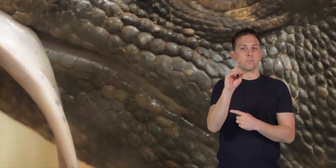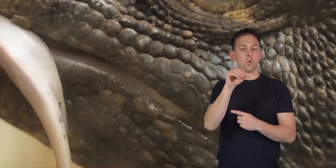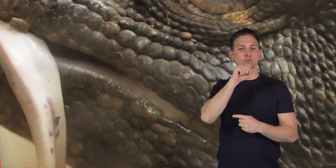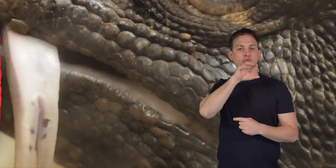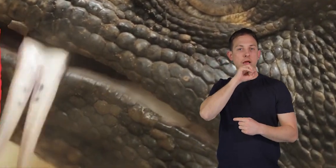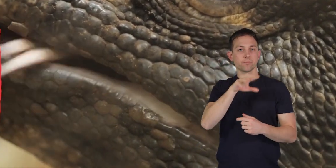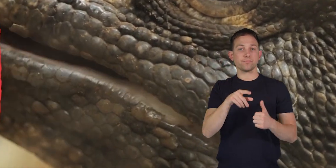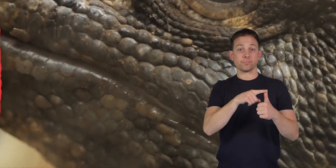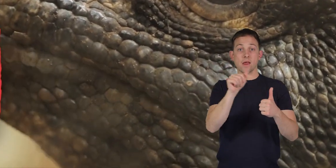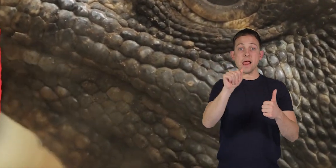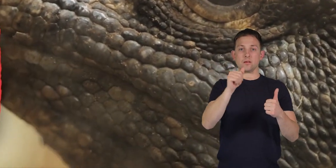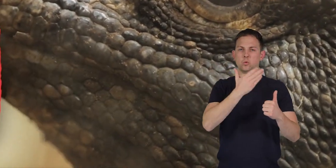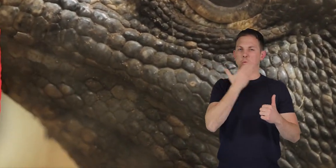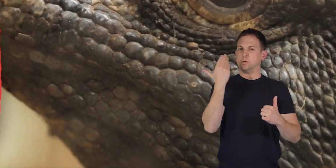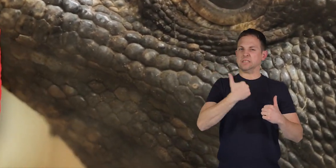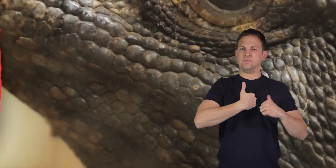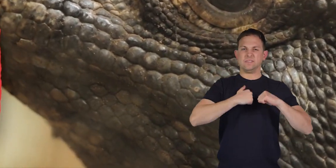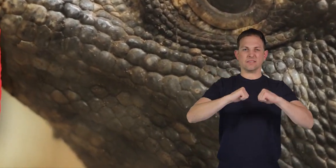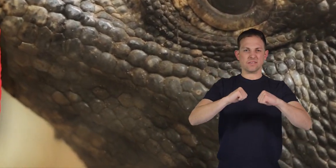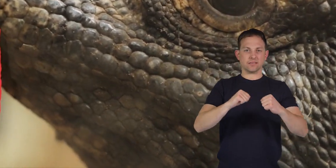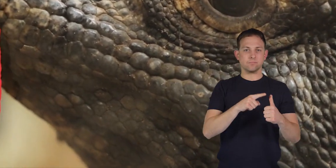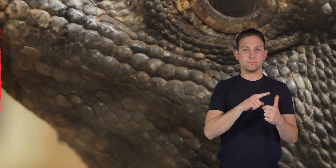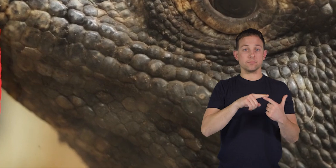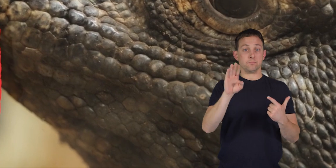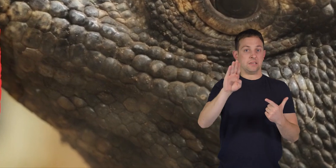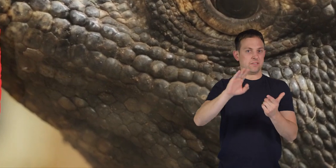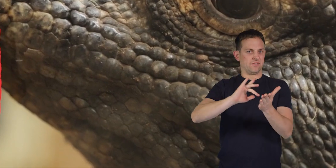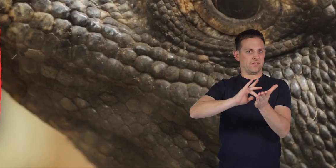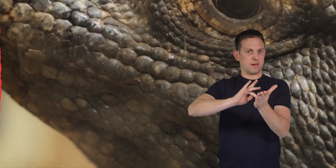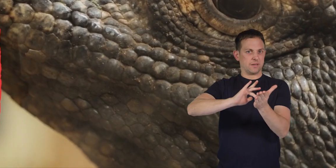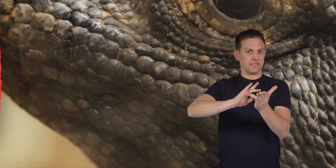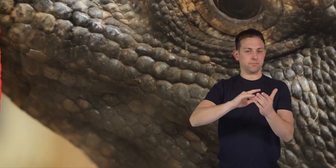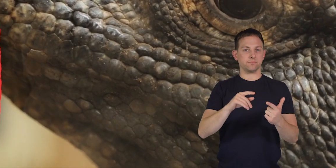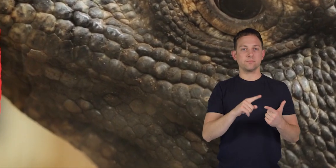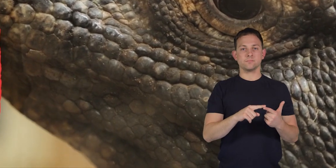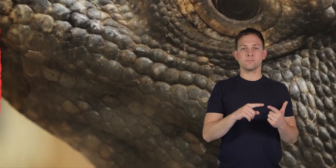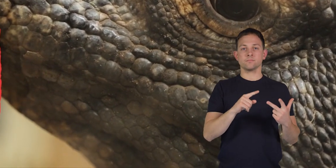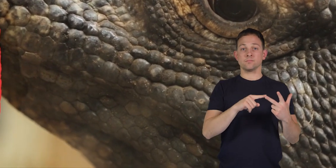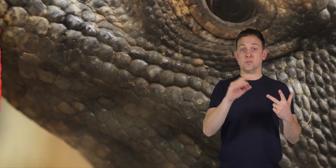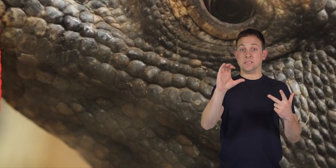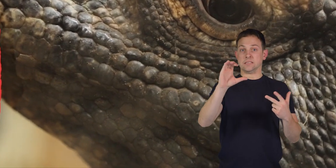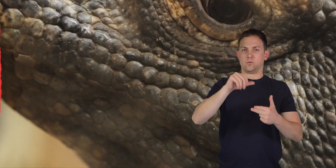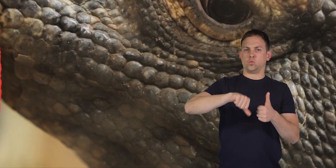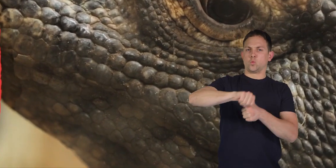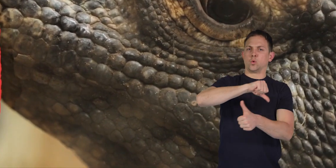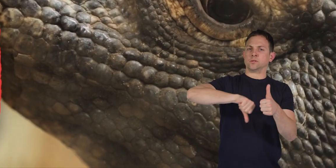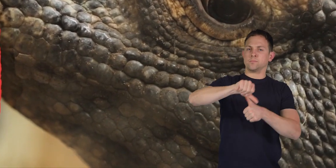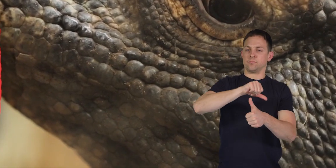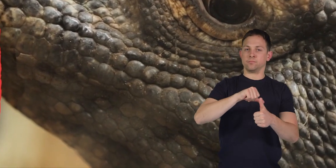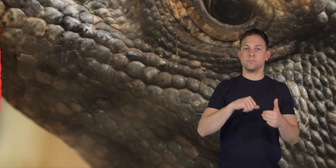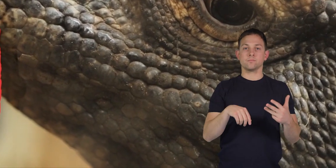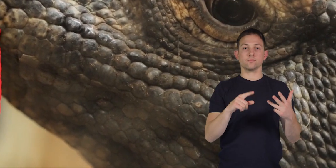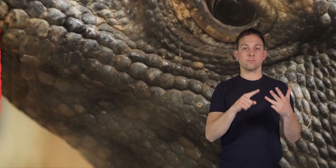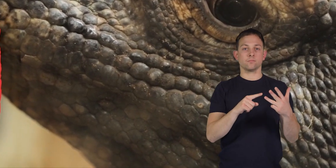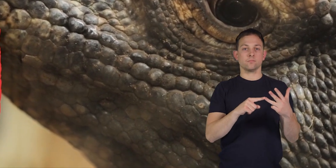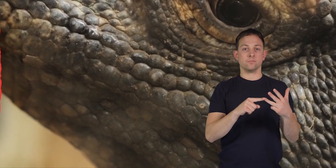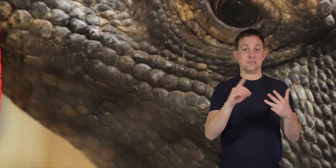dragon. A. Defenseless. B. Venomous. C. Social.